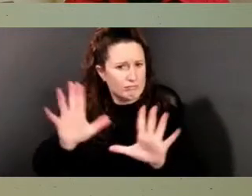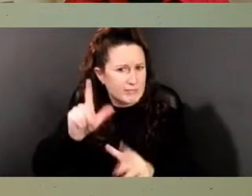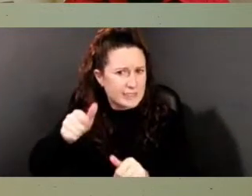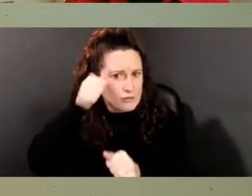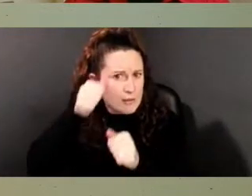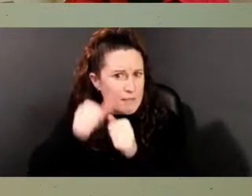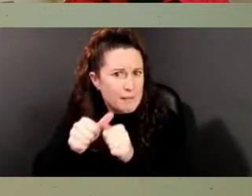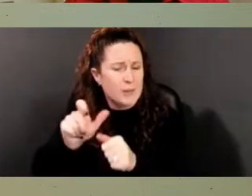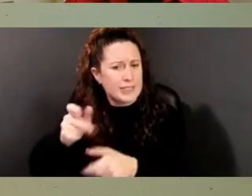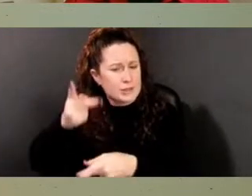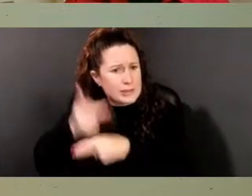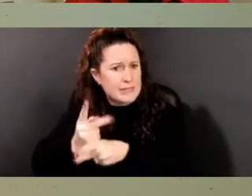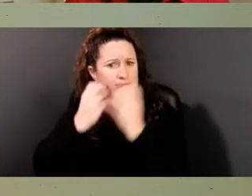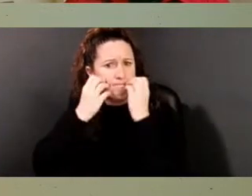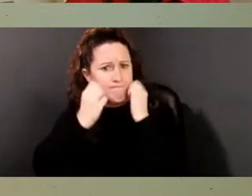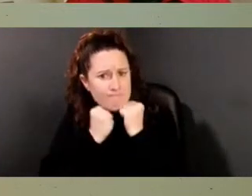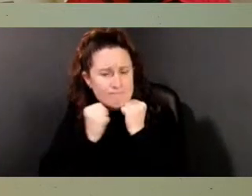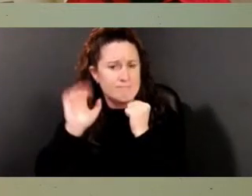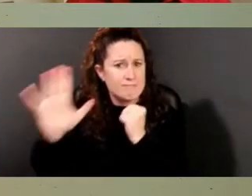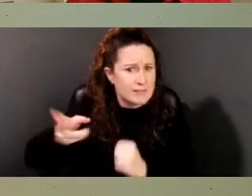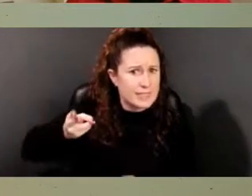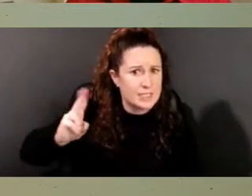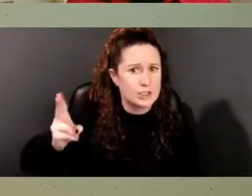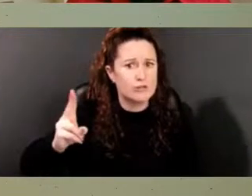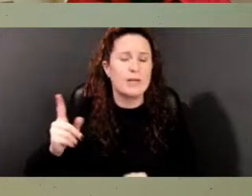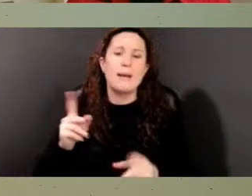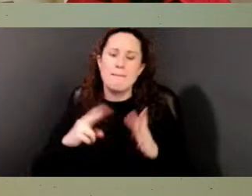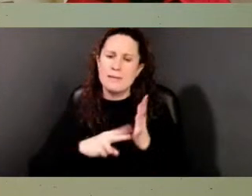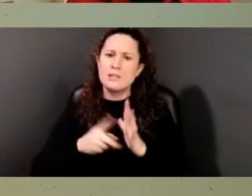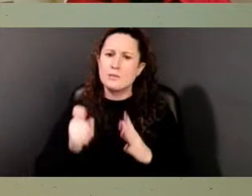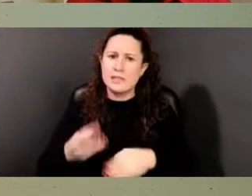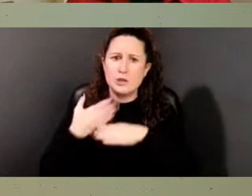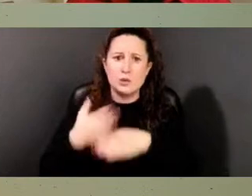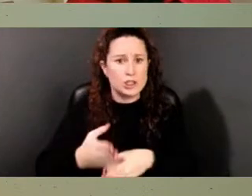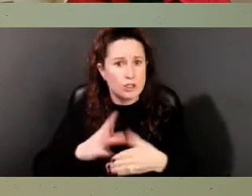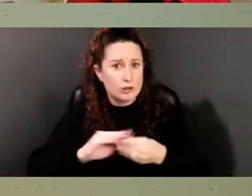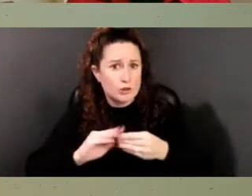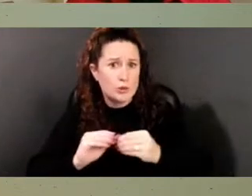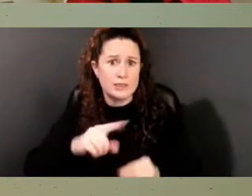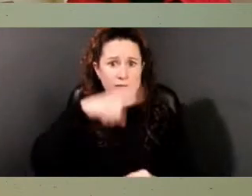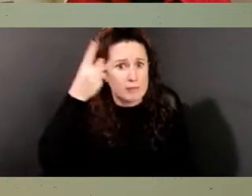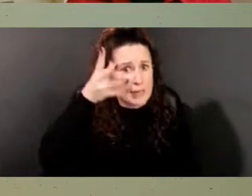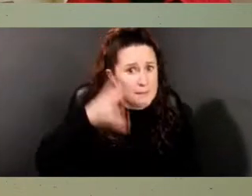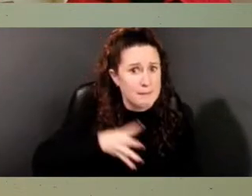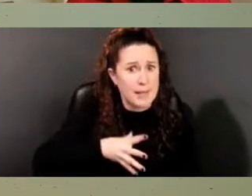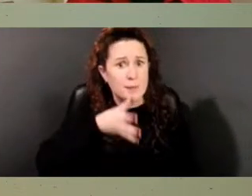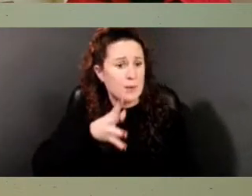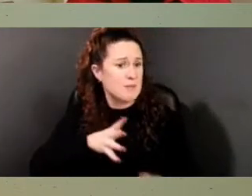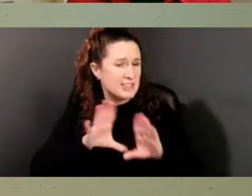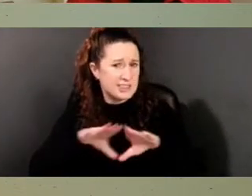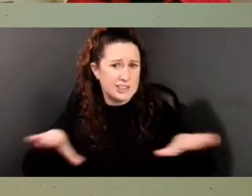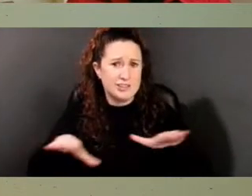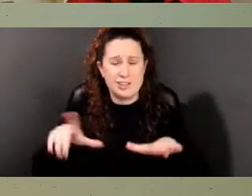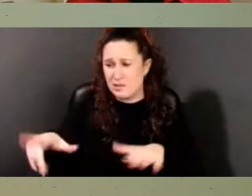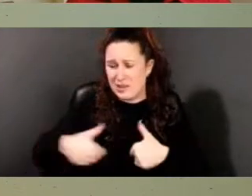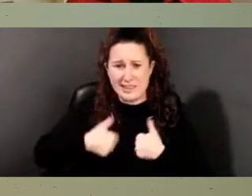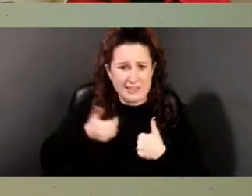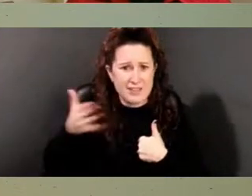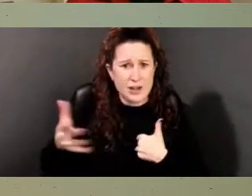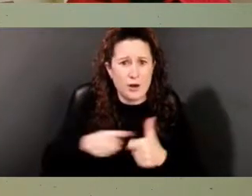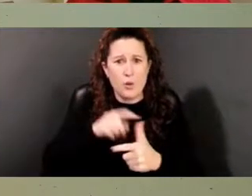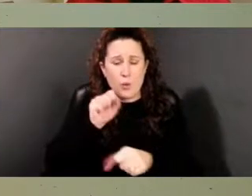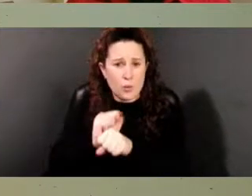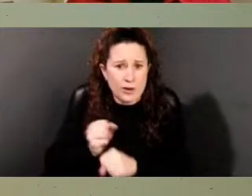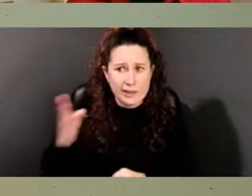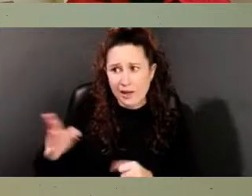share the multiple stories and perspectives of the Black men, women, and children who lived, worked, and died on the